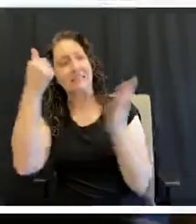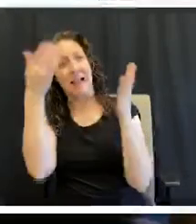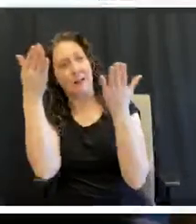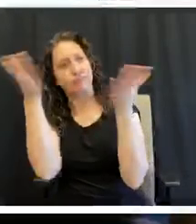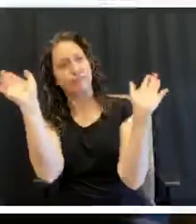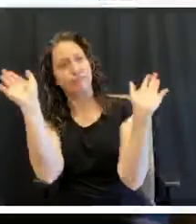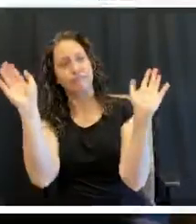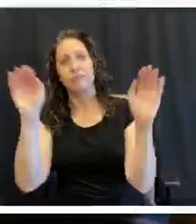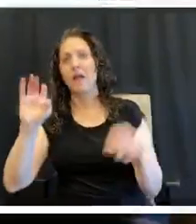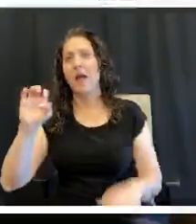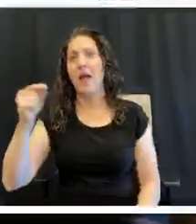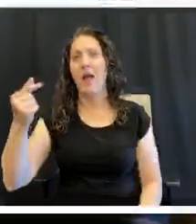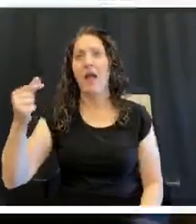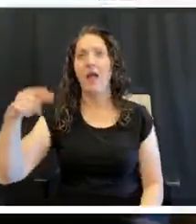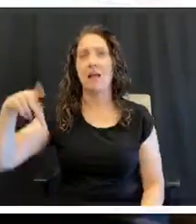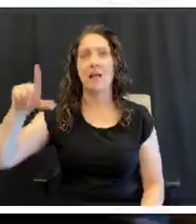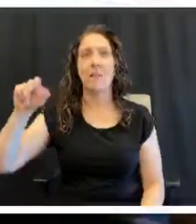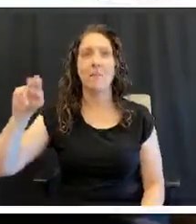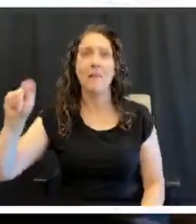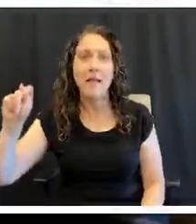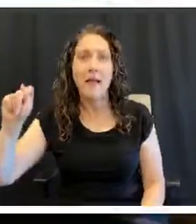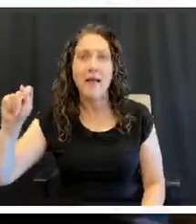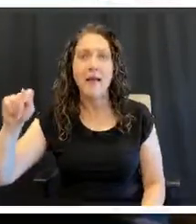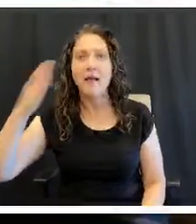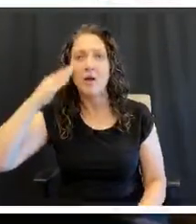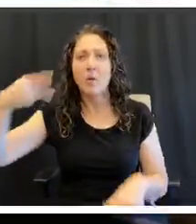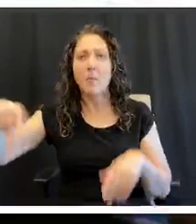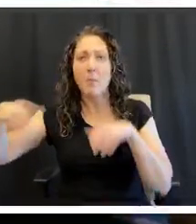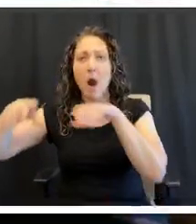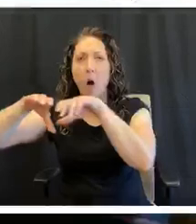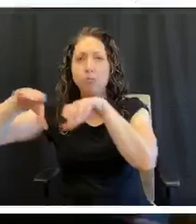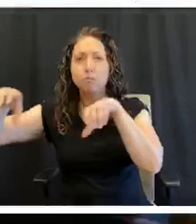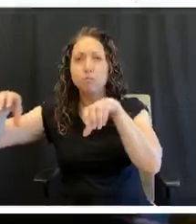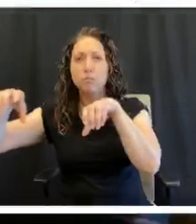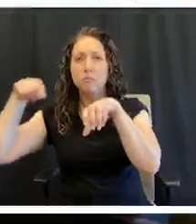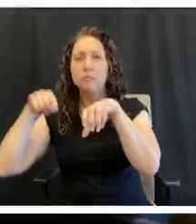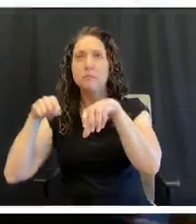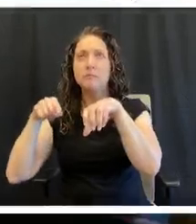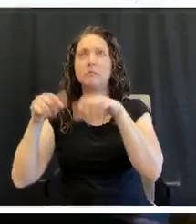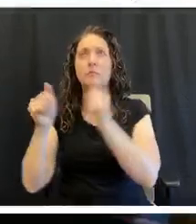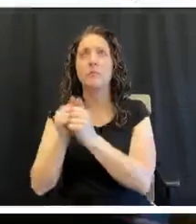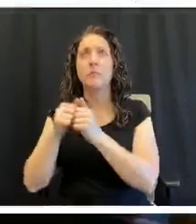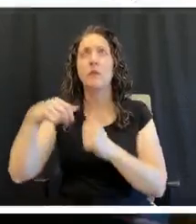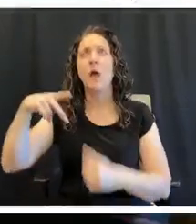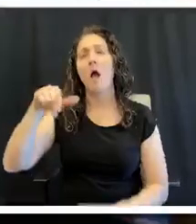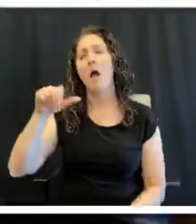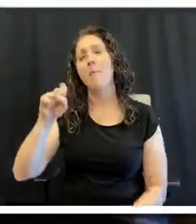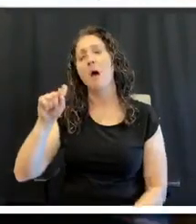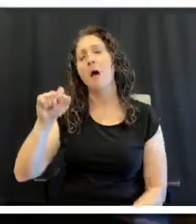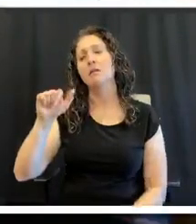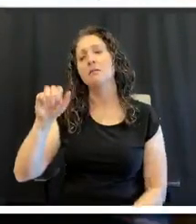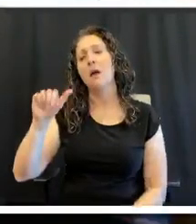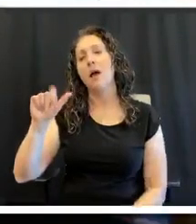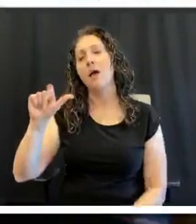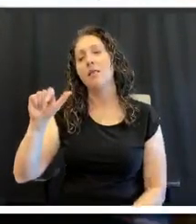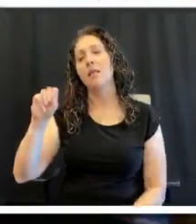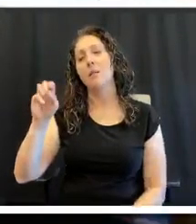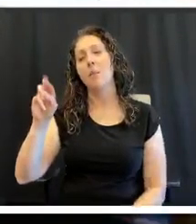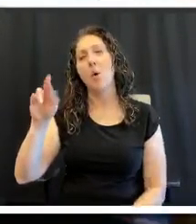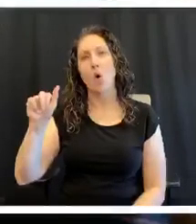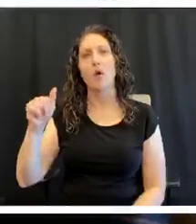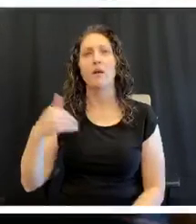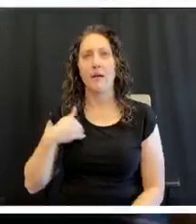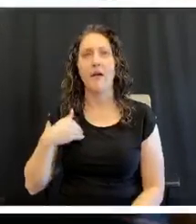is eggplant. Eggplant, it's called pasta la norma and it's done with eggplant and the